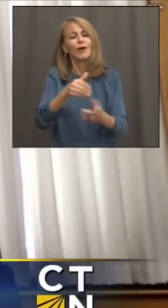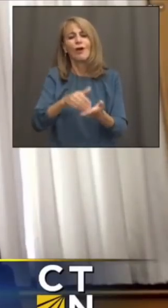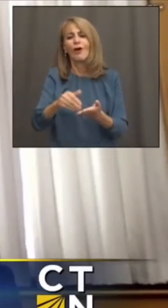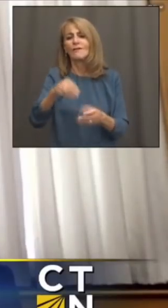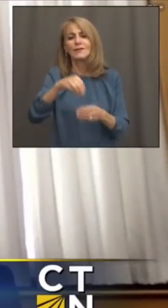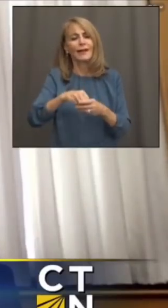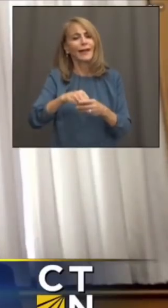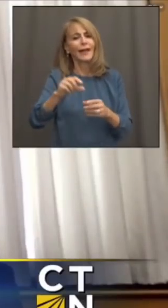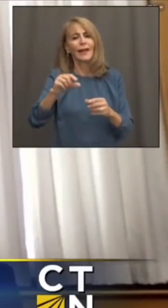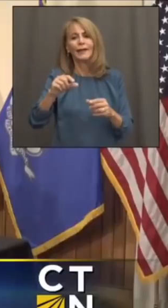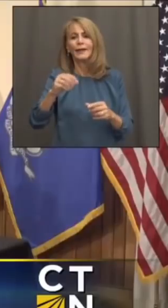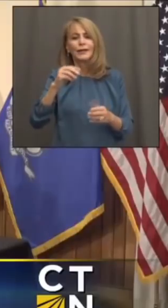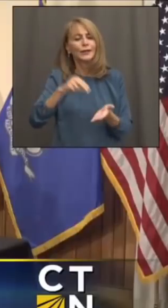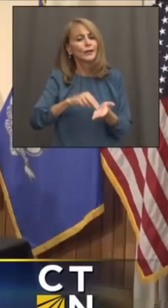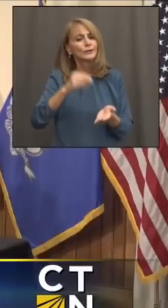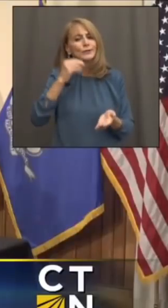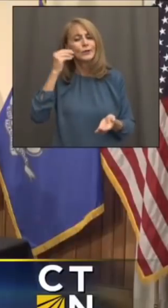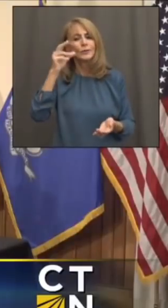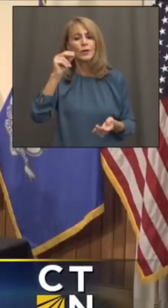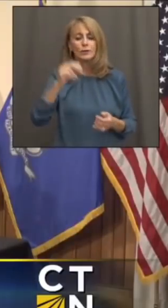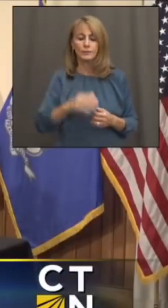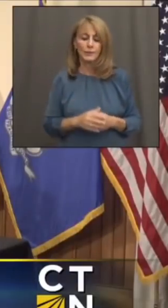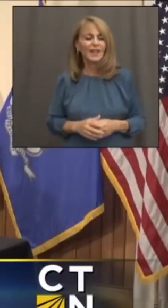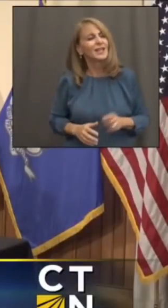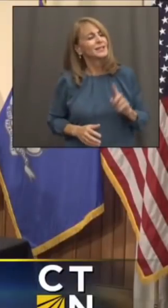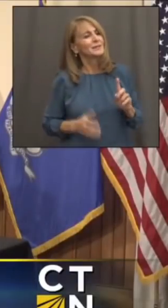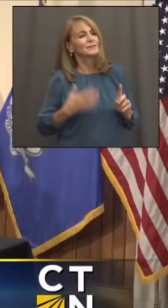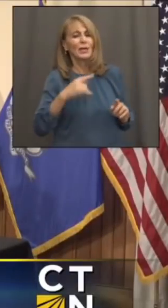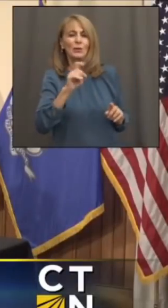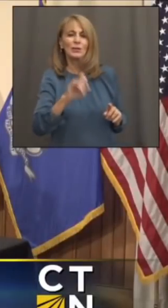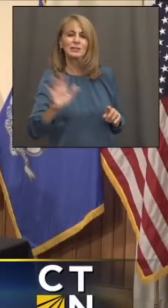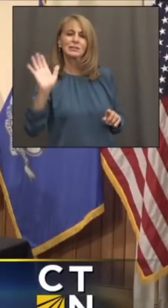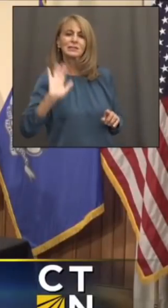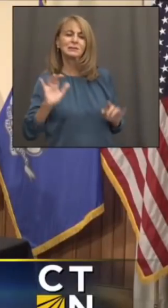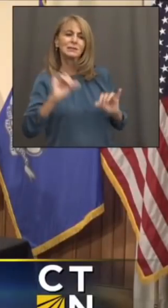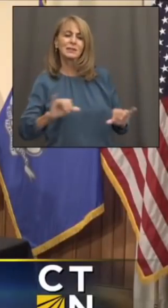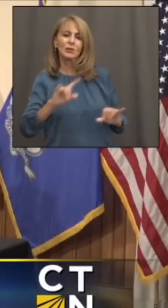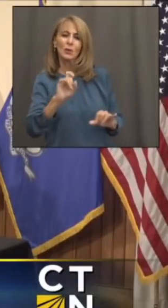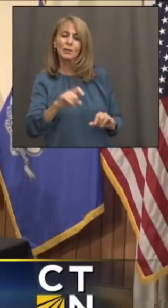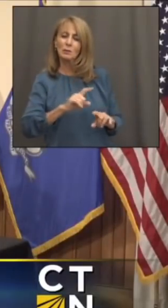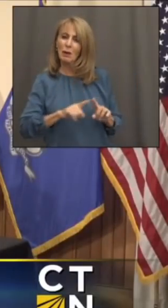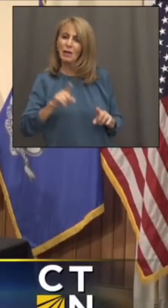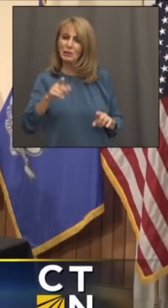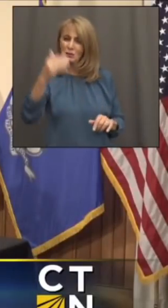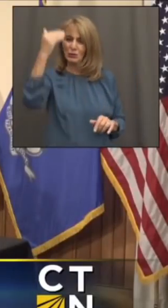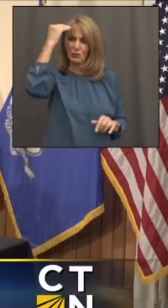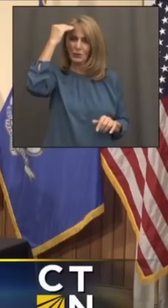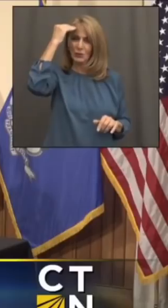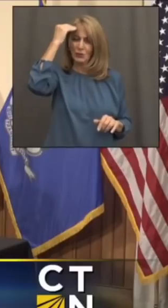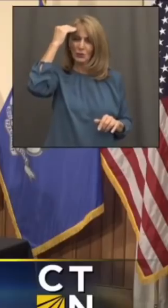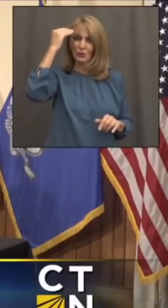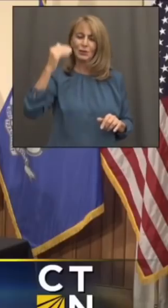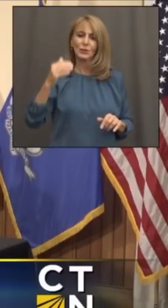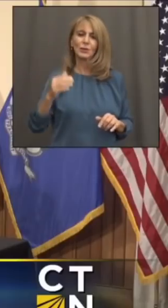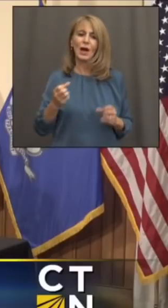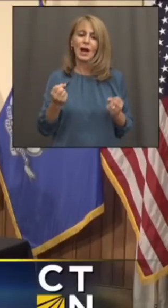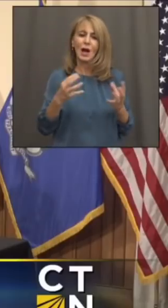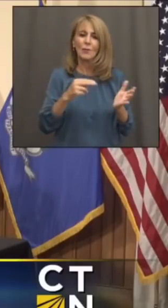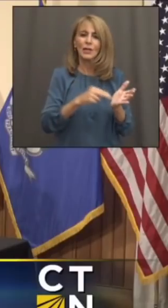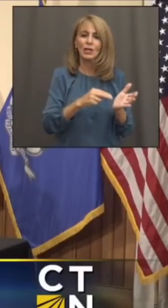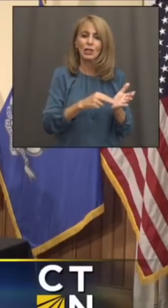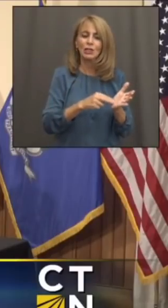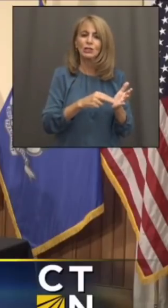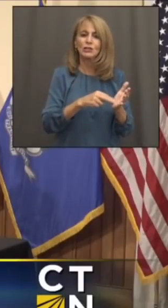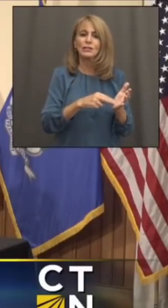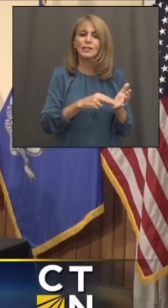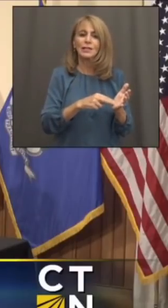thankfully. I know I've asked this before, and it's tough for you to say, but do you have any idea now, like, what percentage of nursing home workers